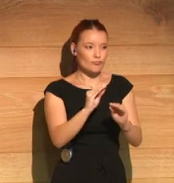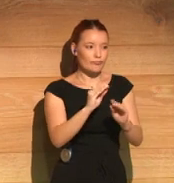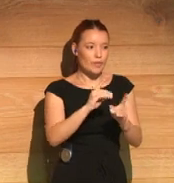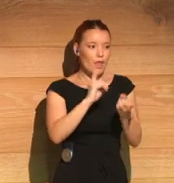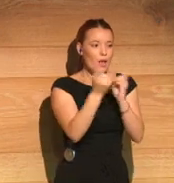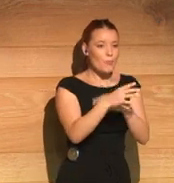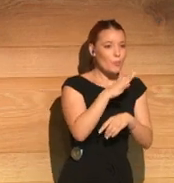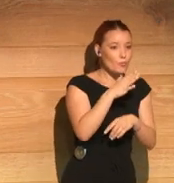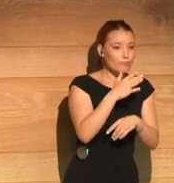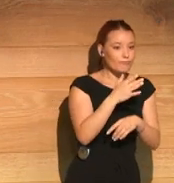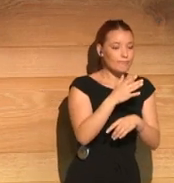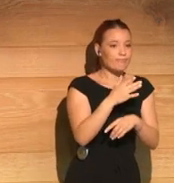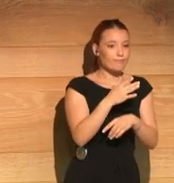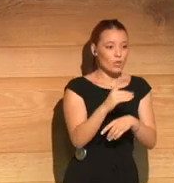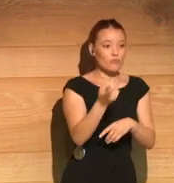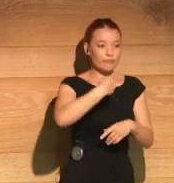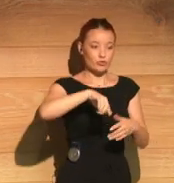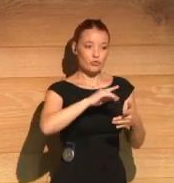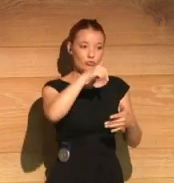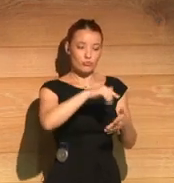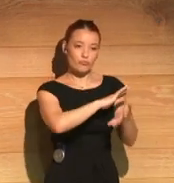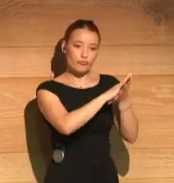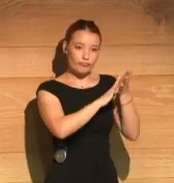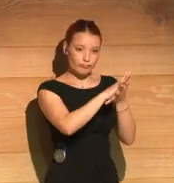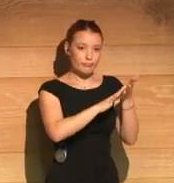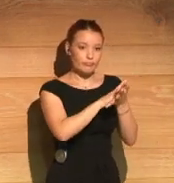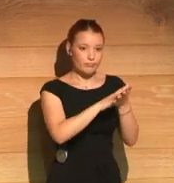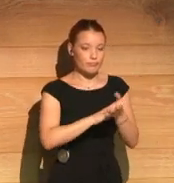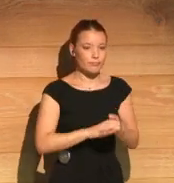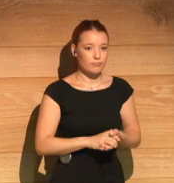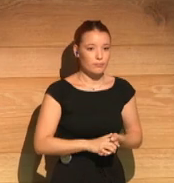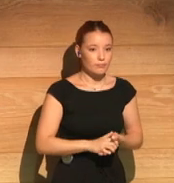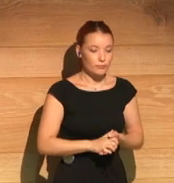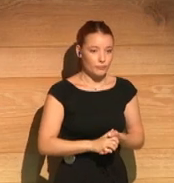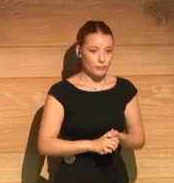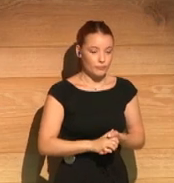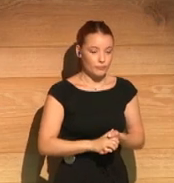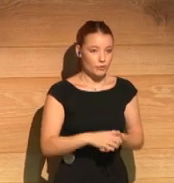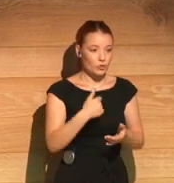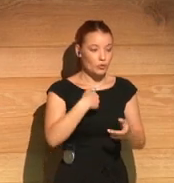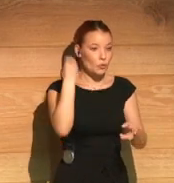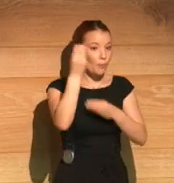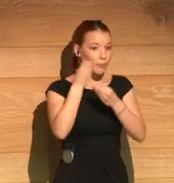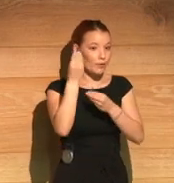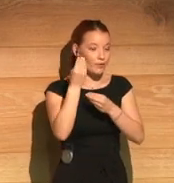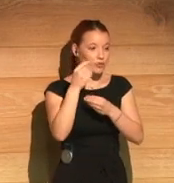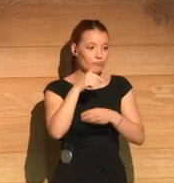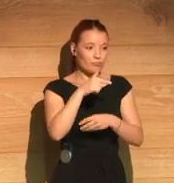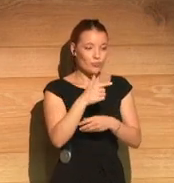character is what we're going to talk about today, this transformative process.